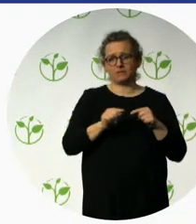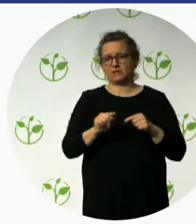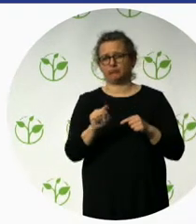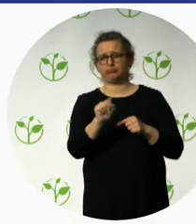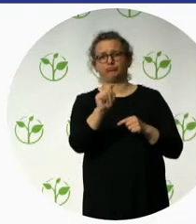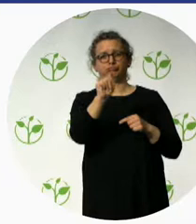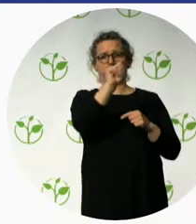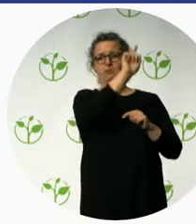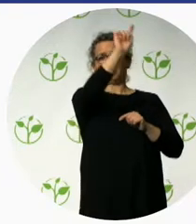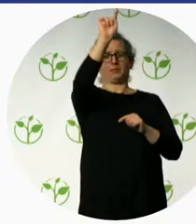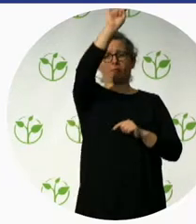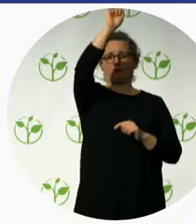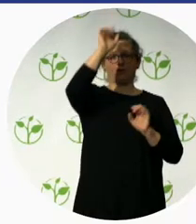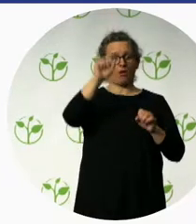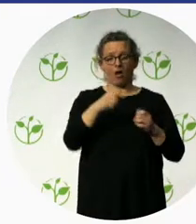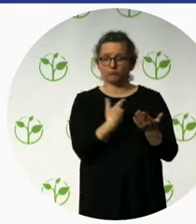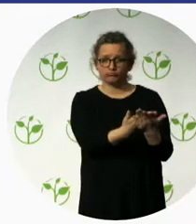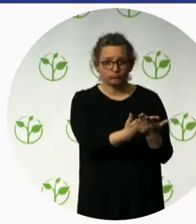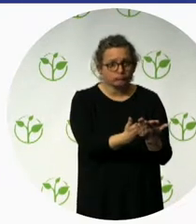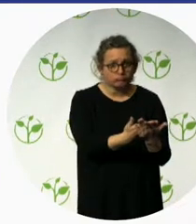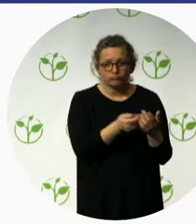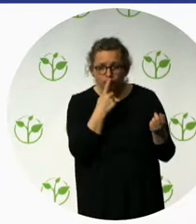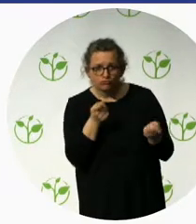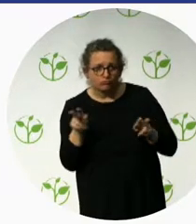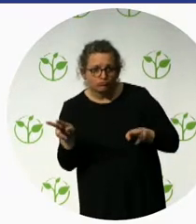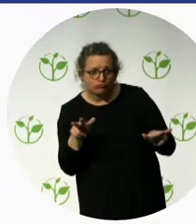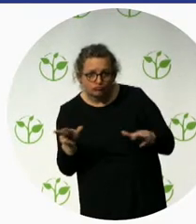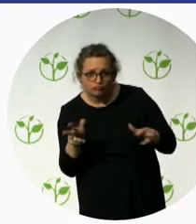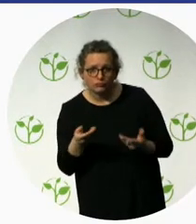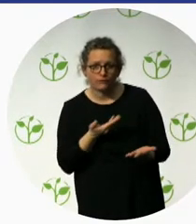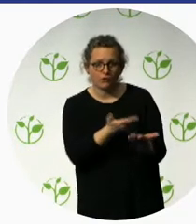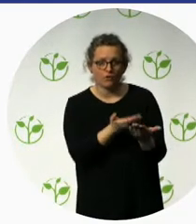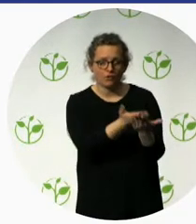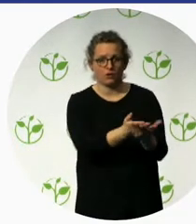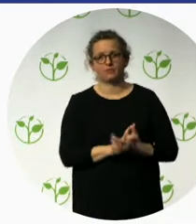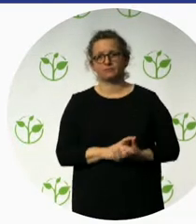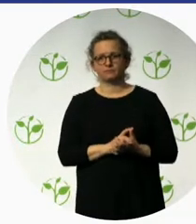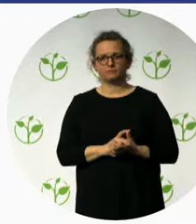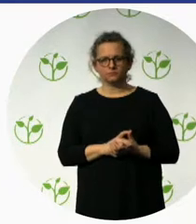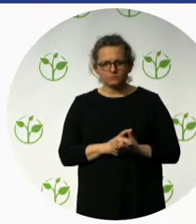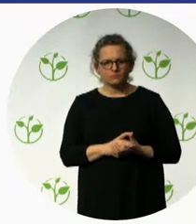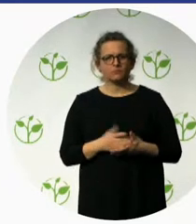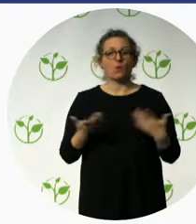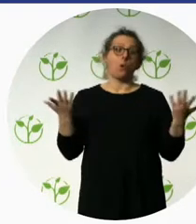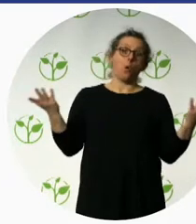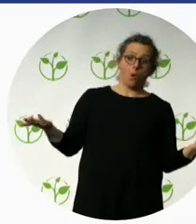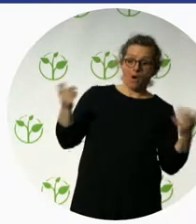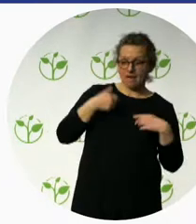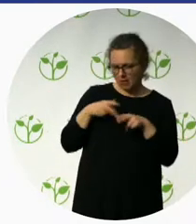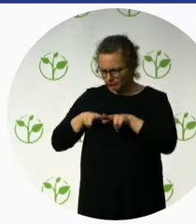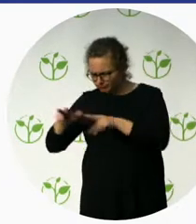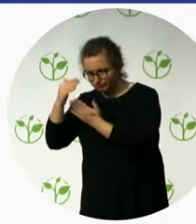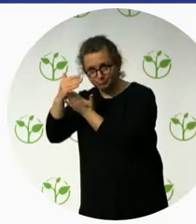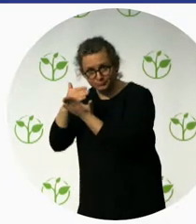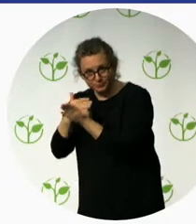to other organizations and also business, in some small cases, that want to become aware about how to deal with access